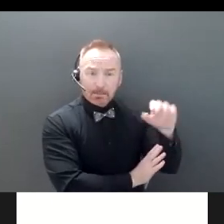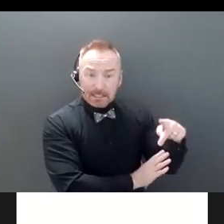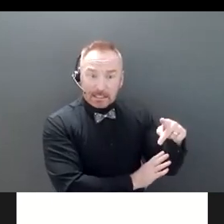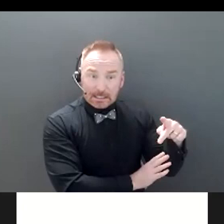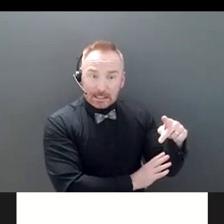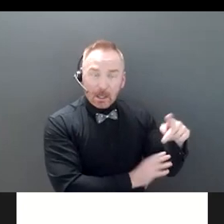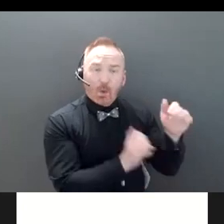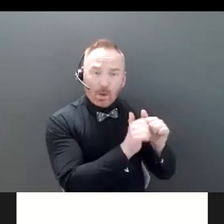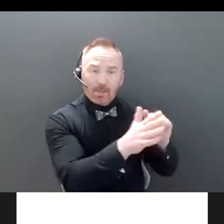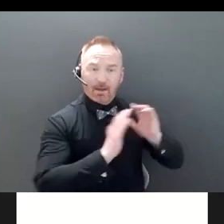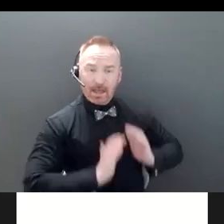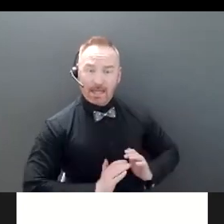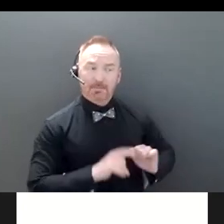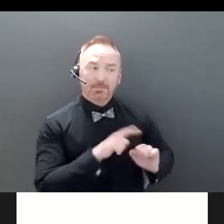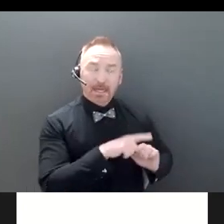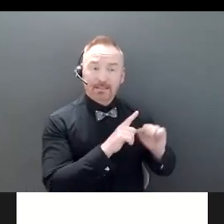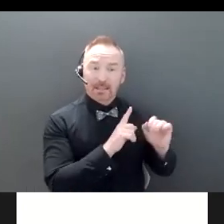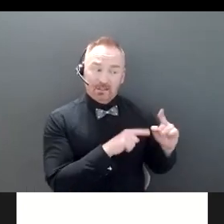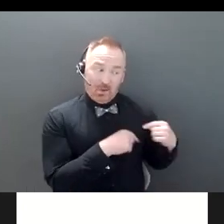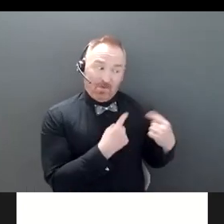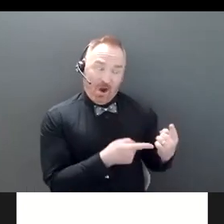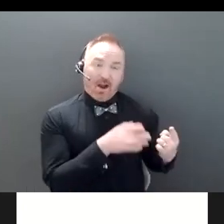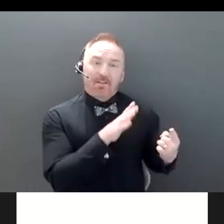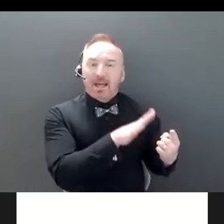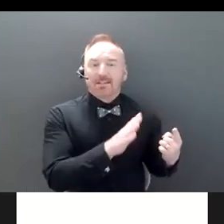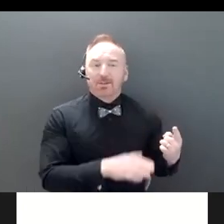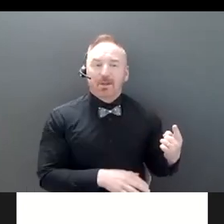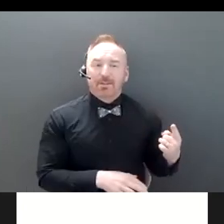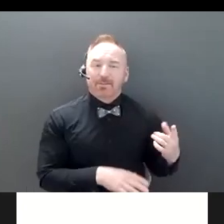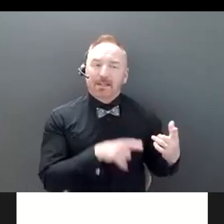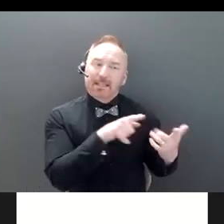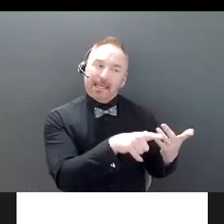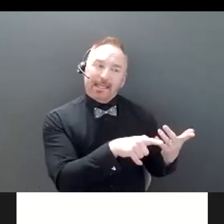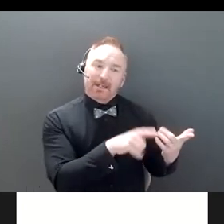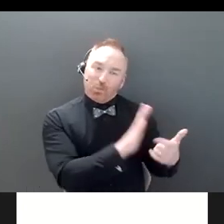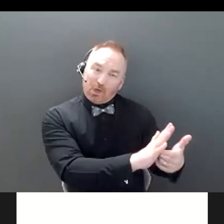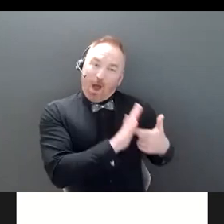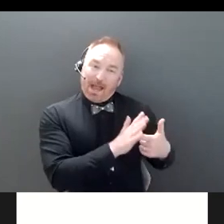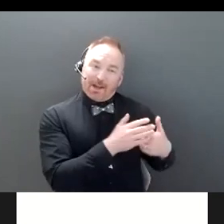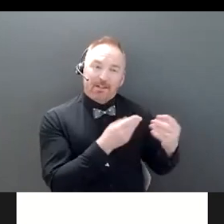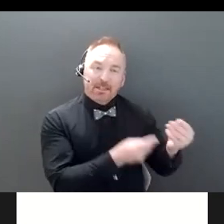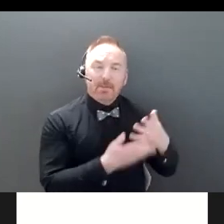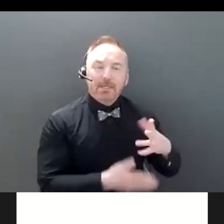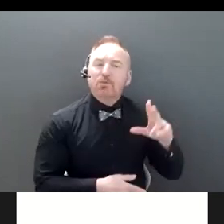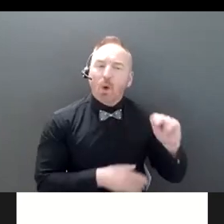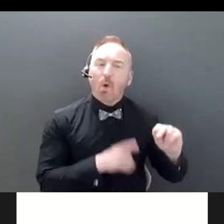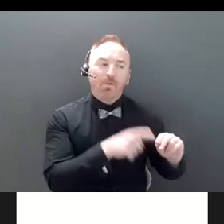it's, it's kind of a voluntary thing at this point for firms that feel that that that is a helpful tool and helpful resource to